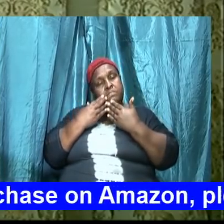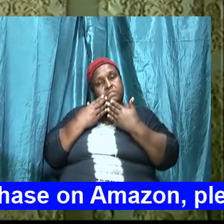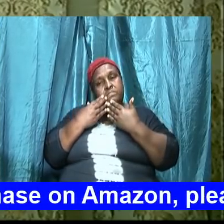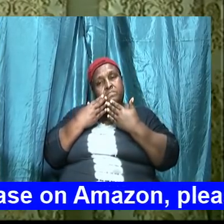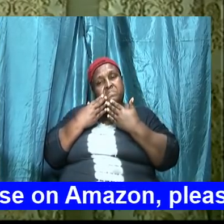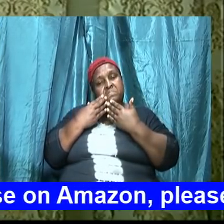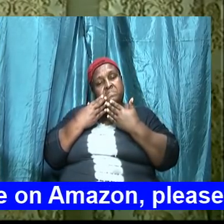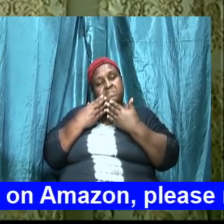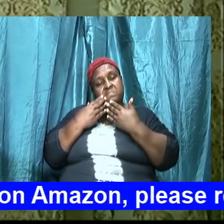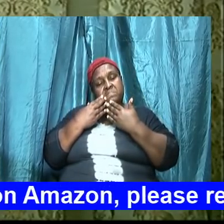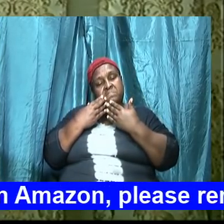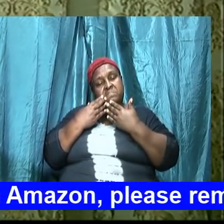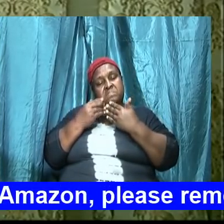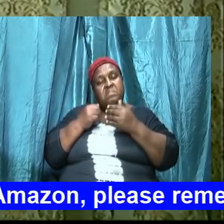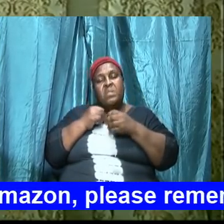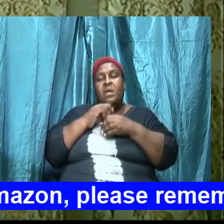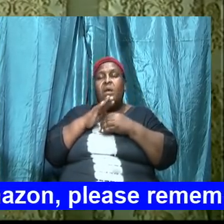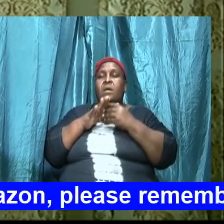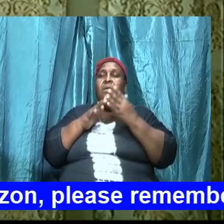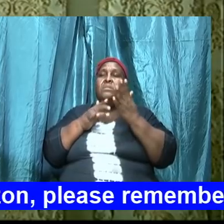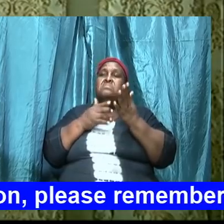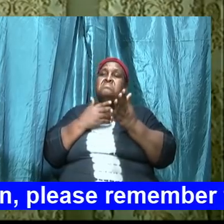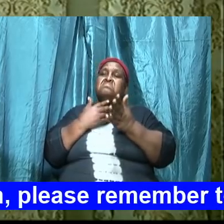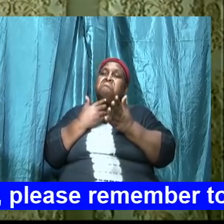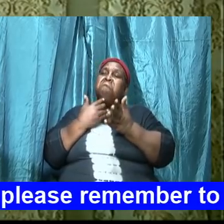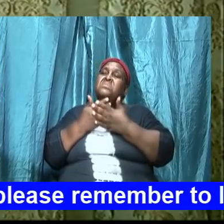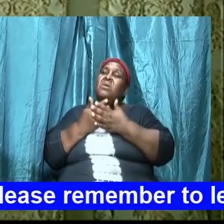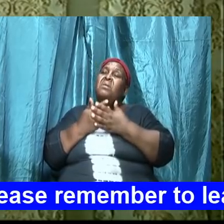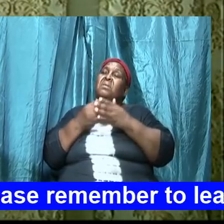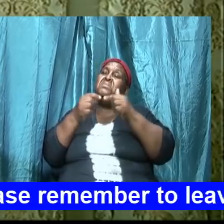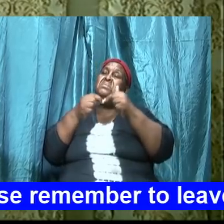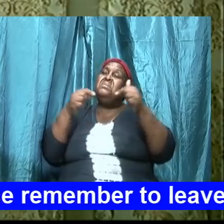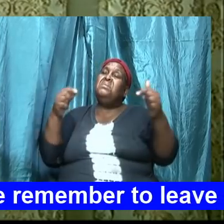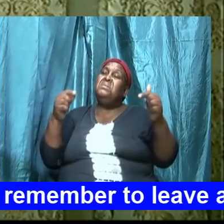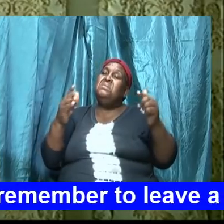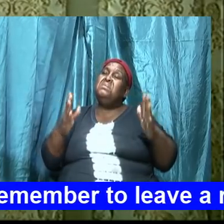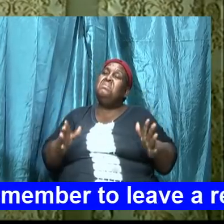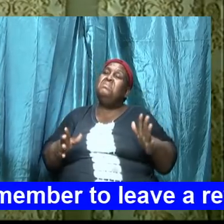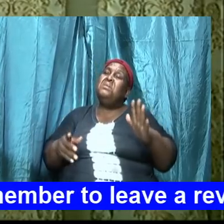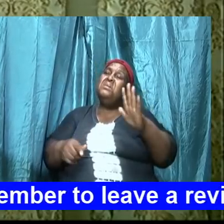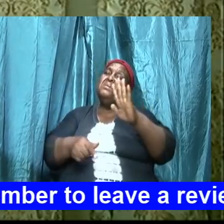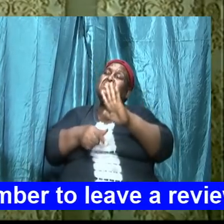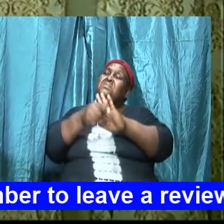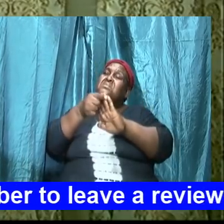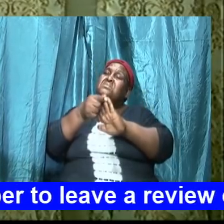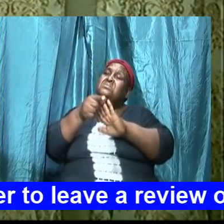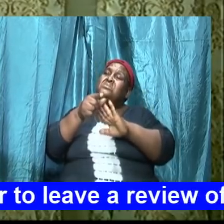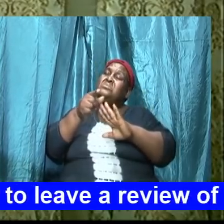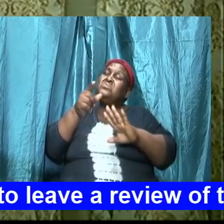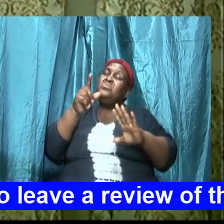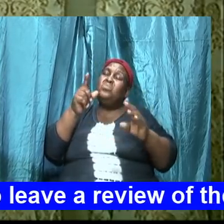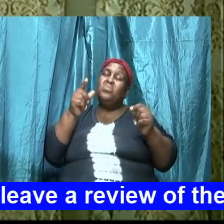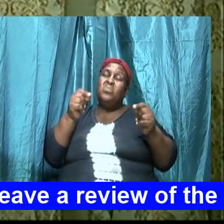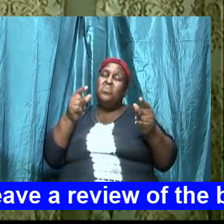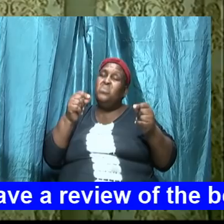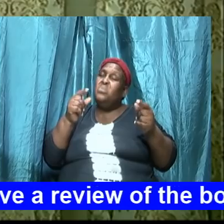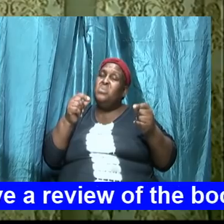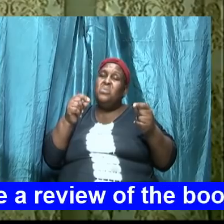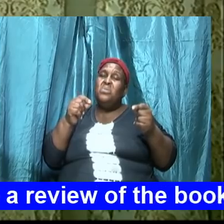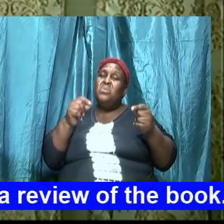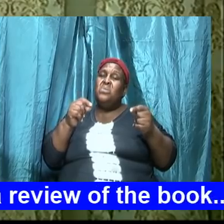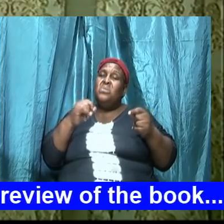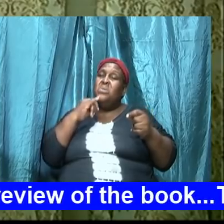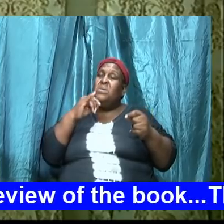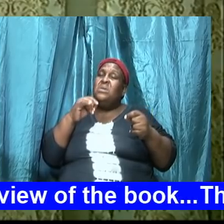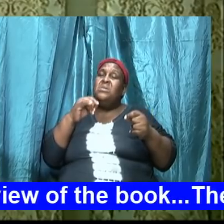sorry all he did was open his mouth and say watch what I am going to do to honor today watch how I am to you down